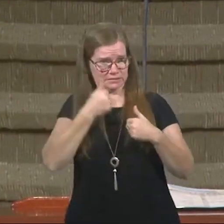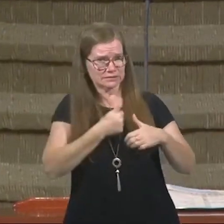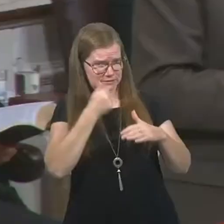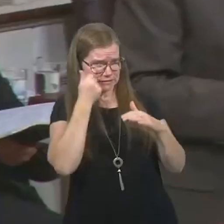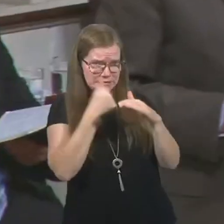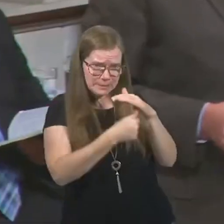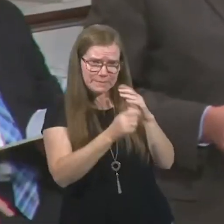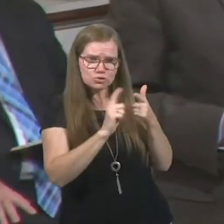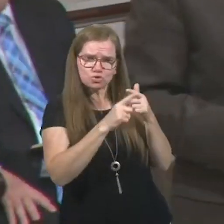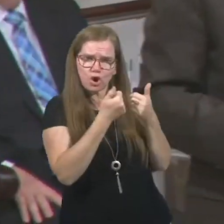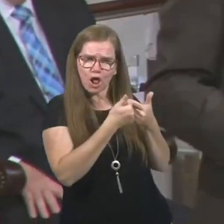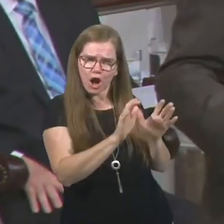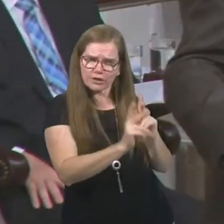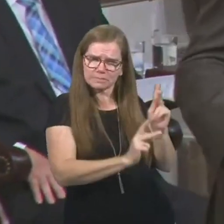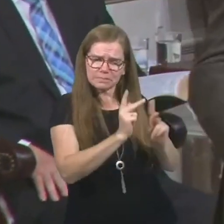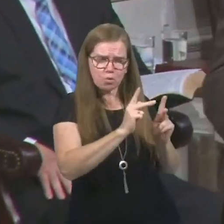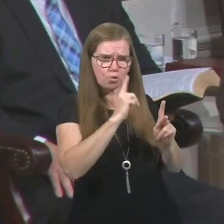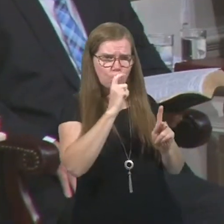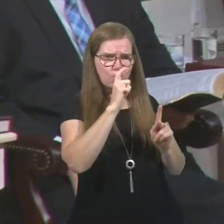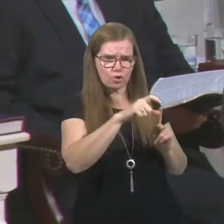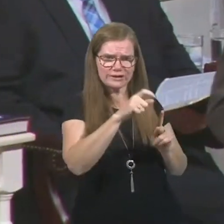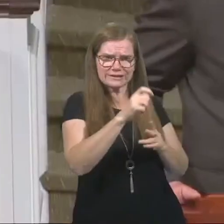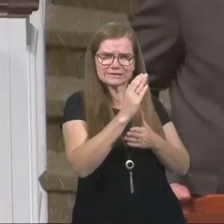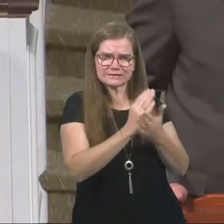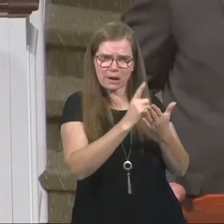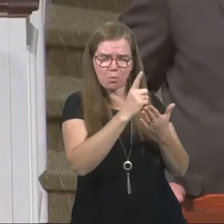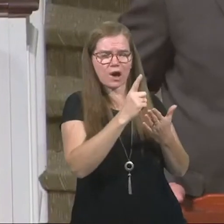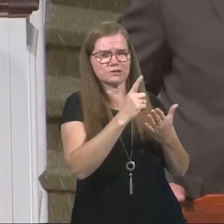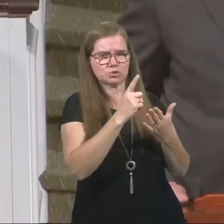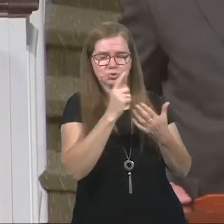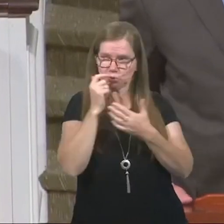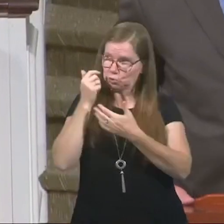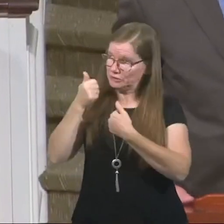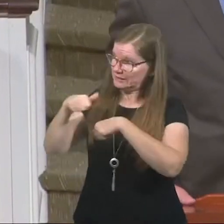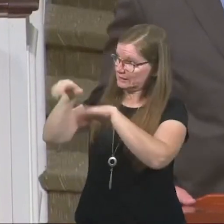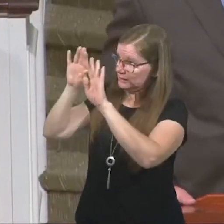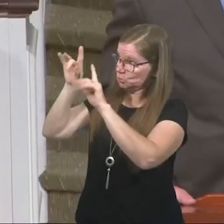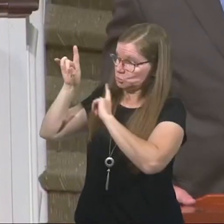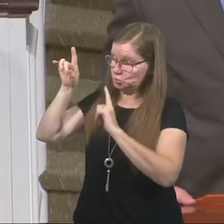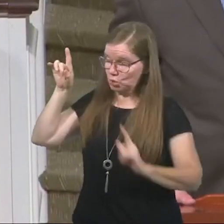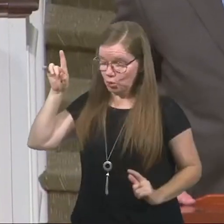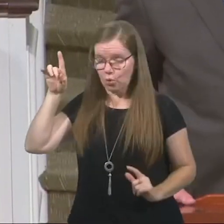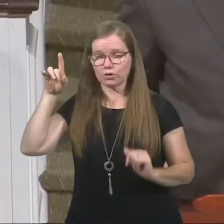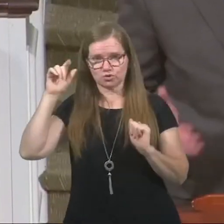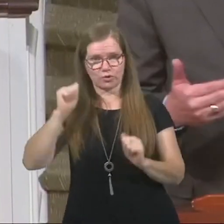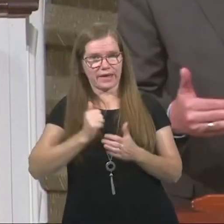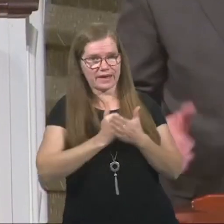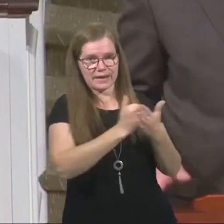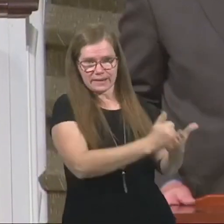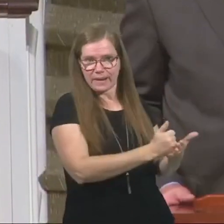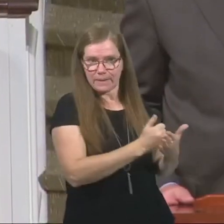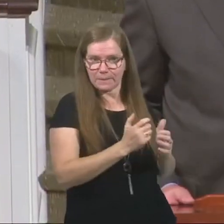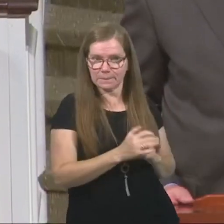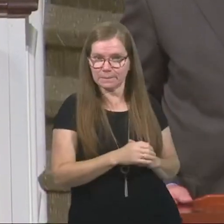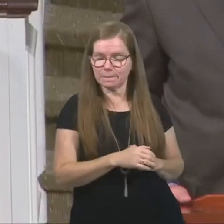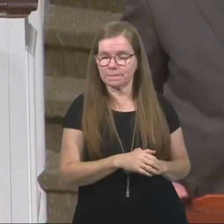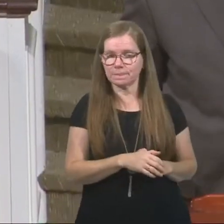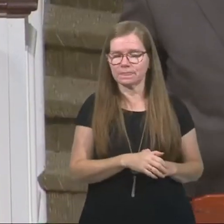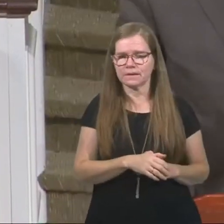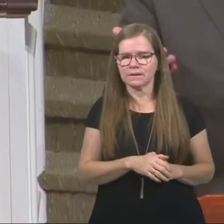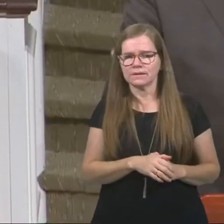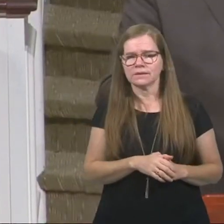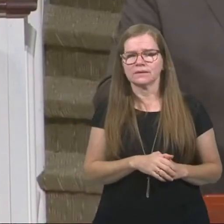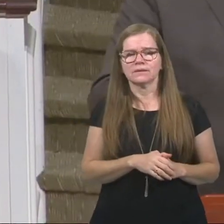unsaved people that need somebody to yield to the Lord so that they can be helped. Now we find, he says,